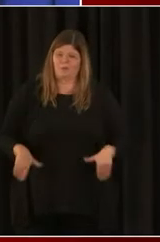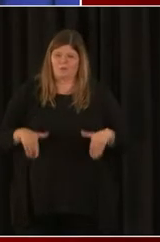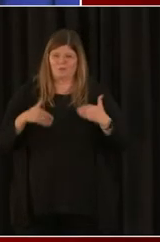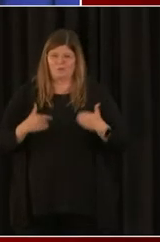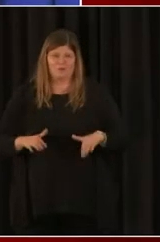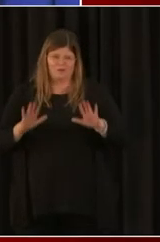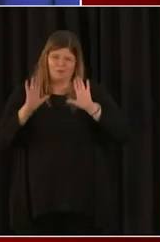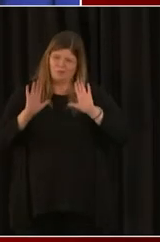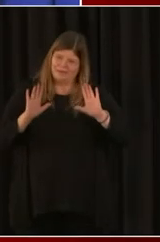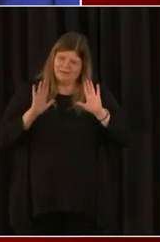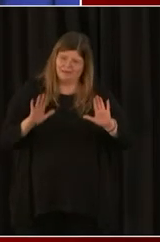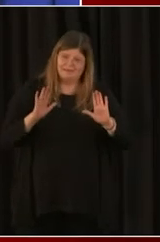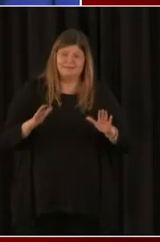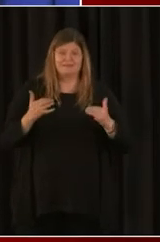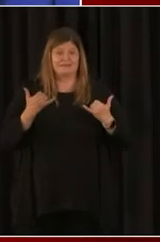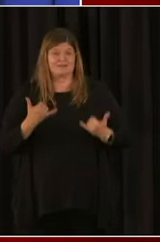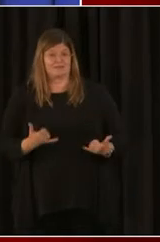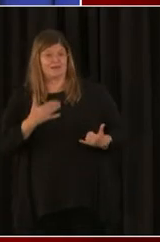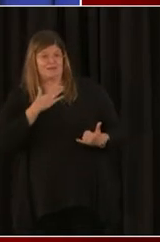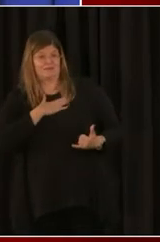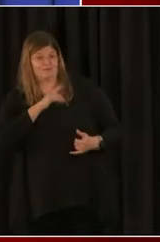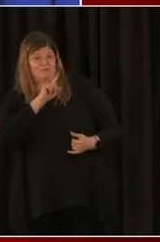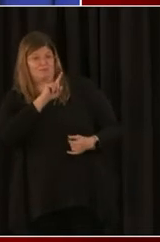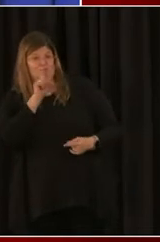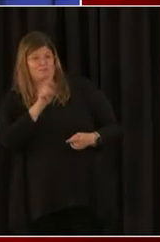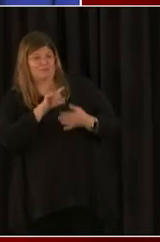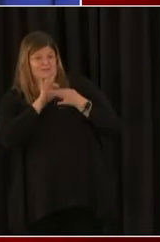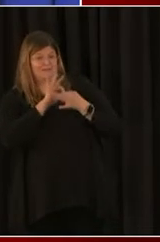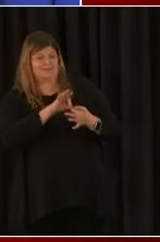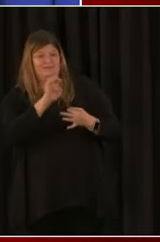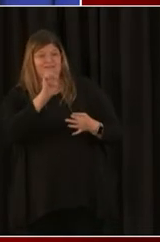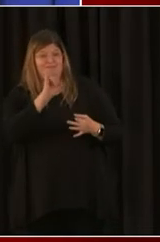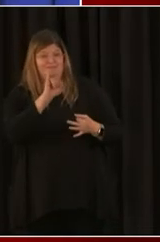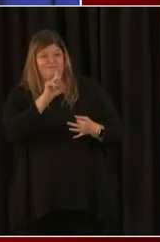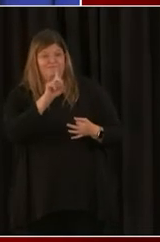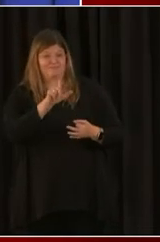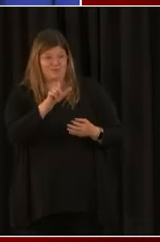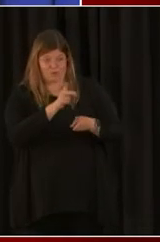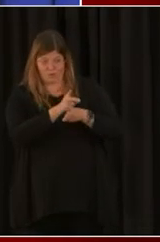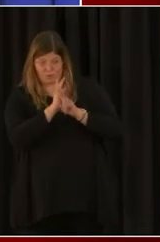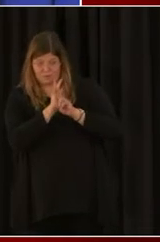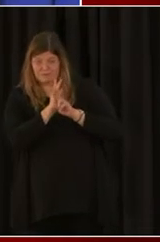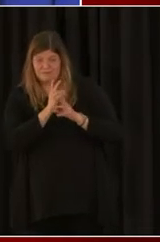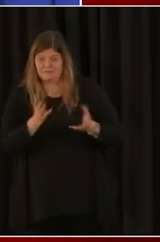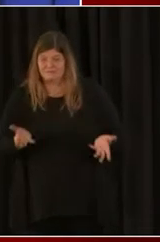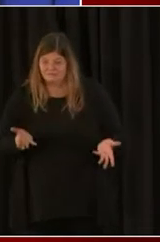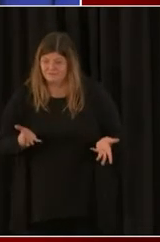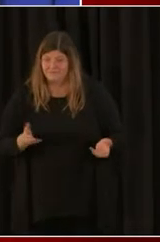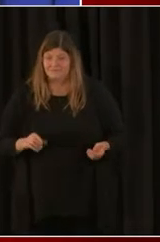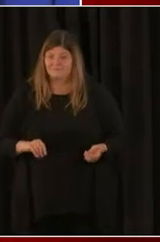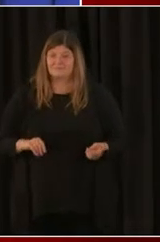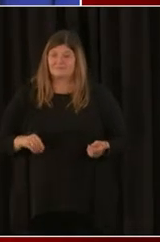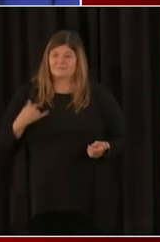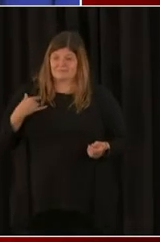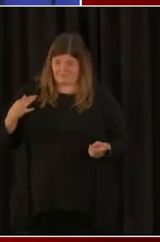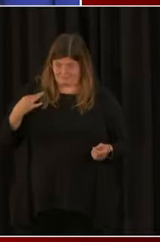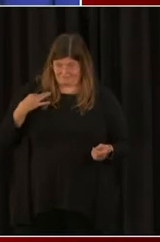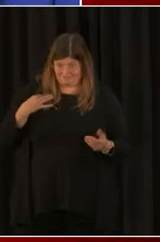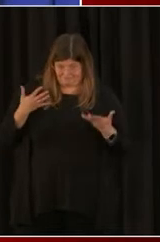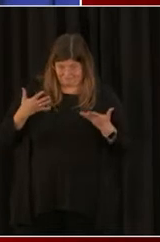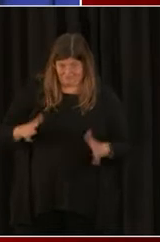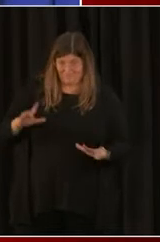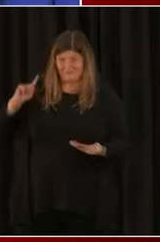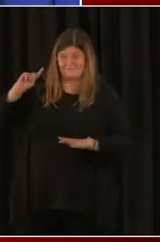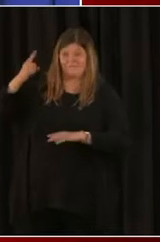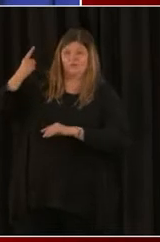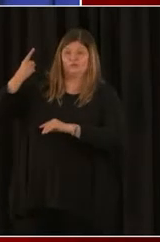you everyone for that. My question was with regards to the EIDL loan. We did apply for the initial loan. Unfortunately, we've exhausted